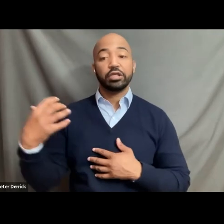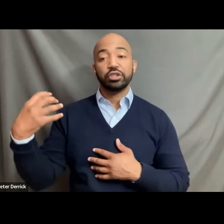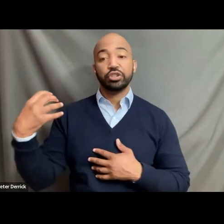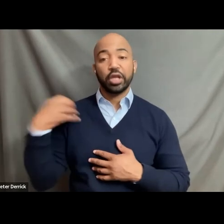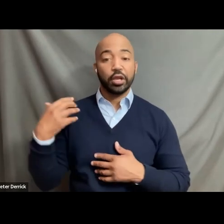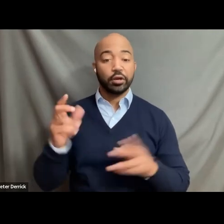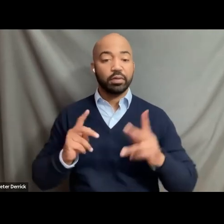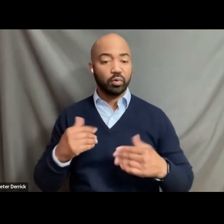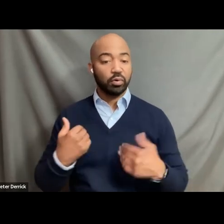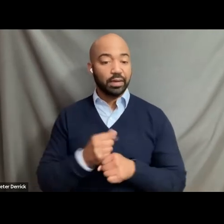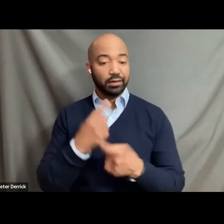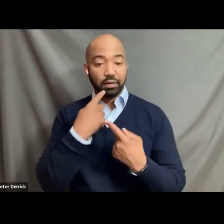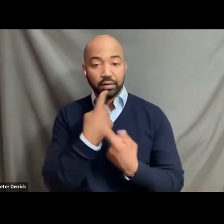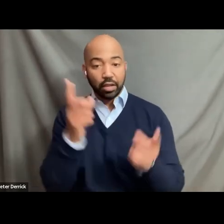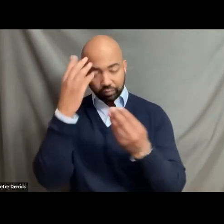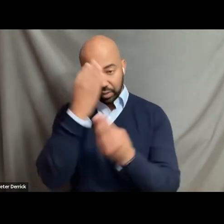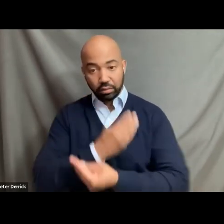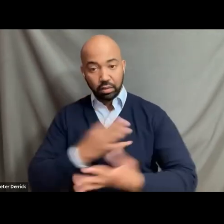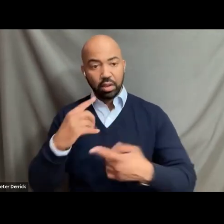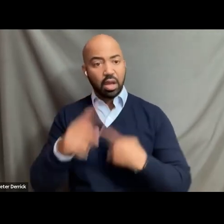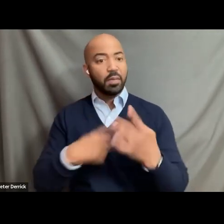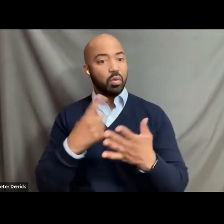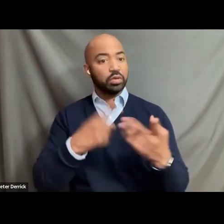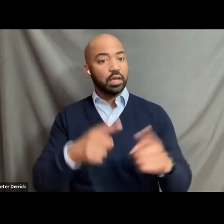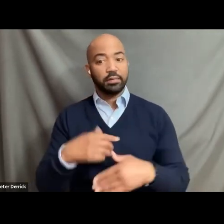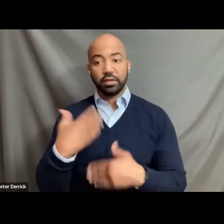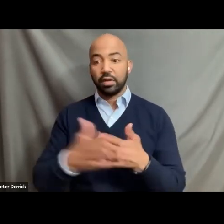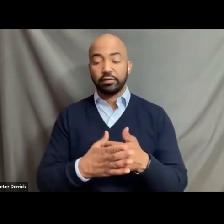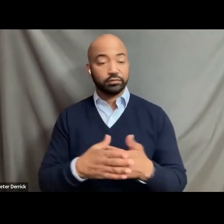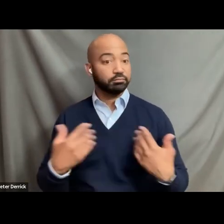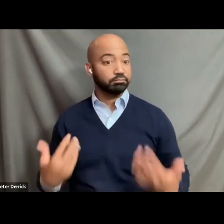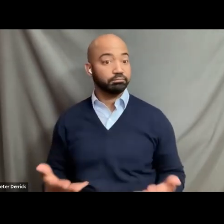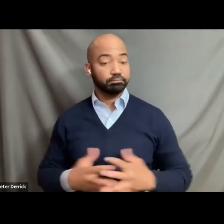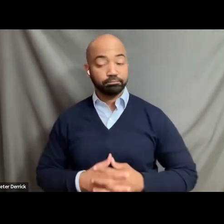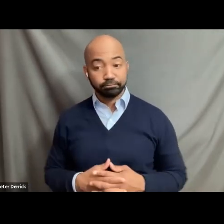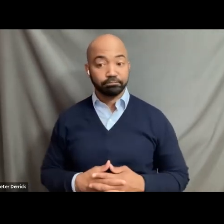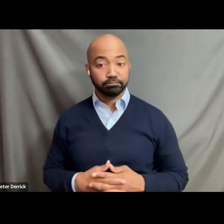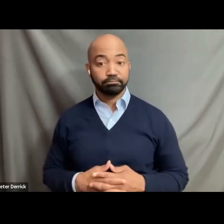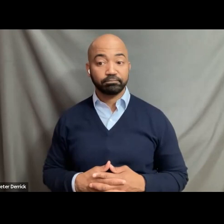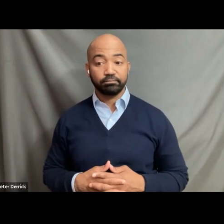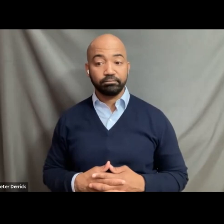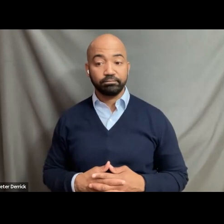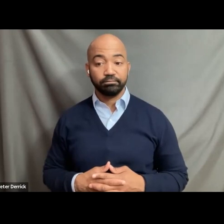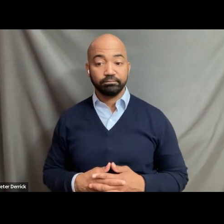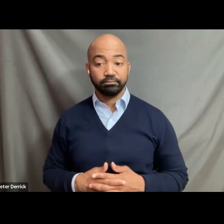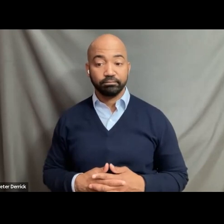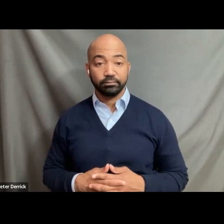announcement regarding the remainder of the schedule for the day?